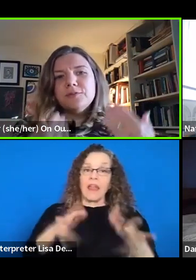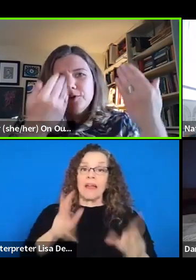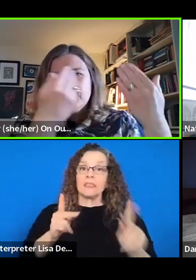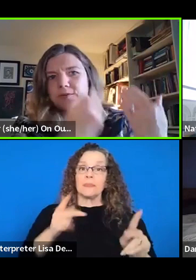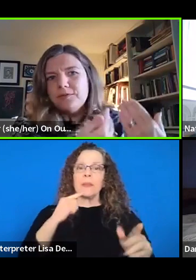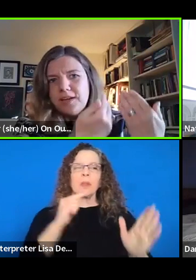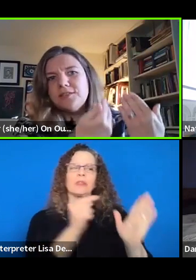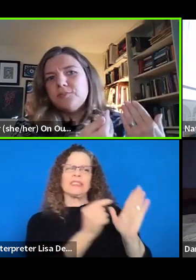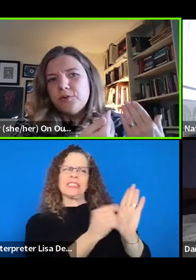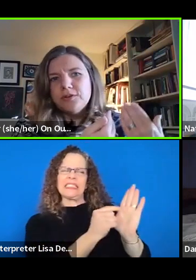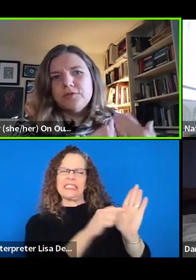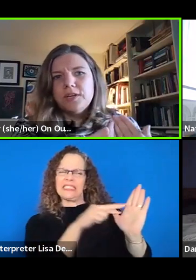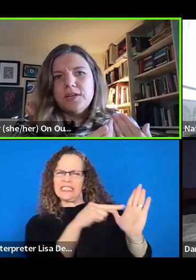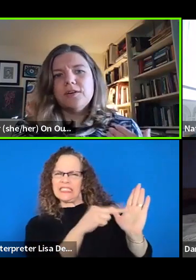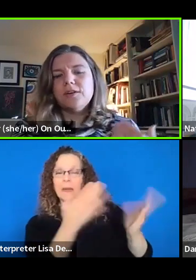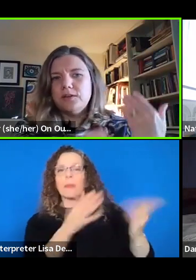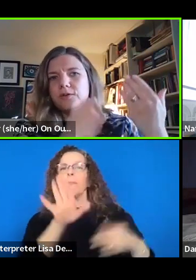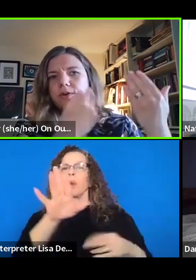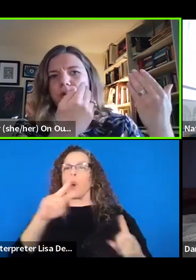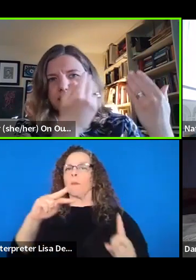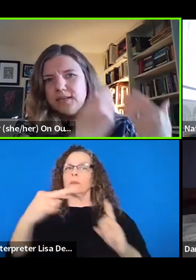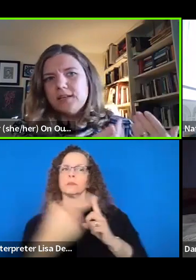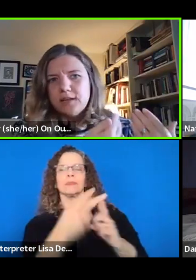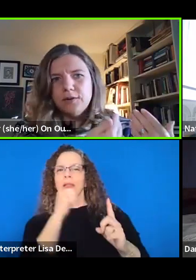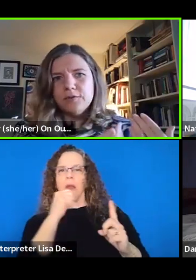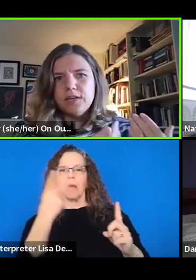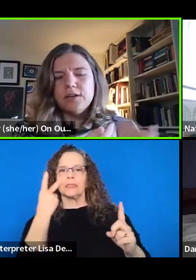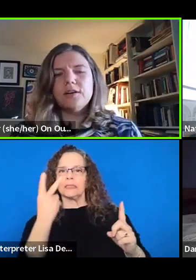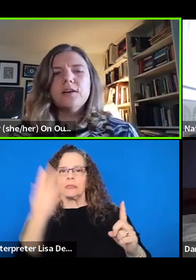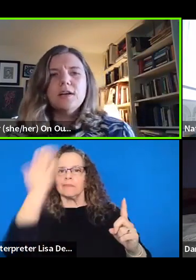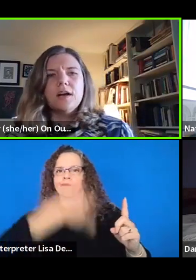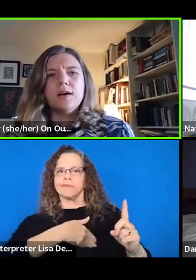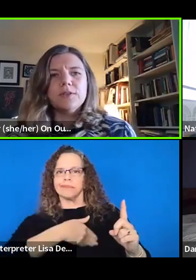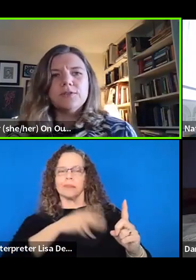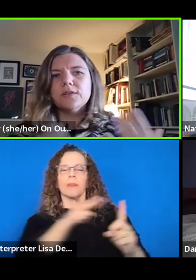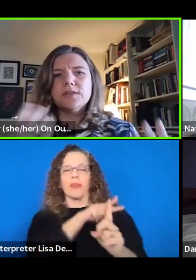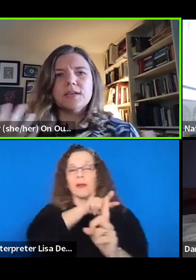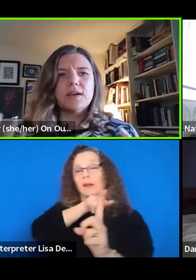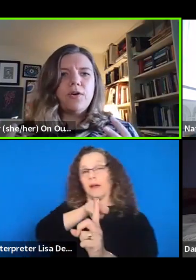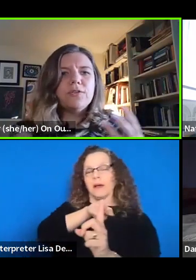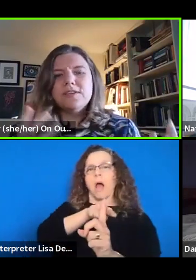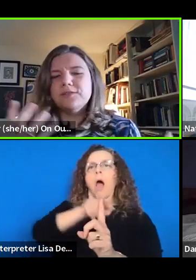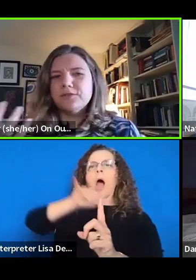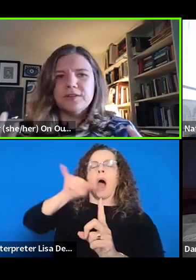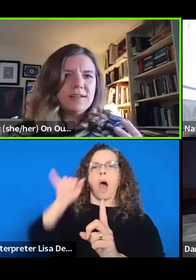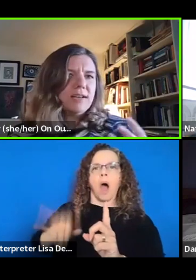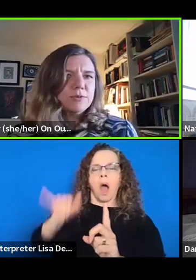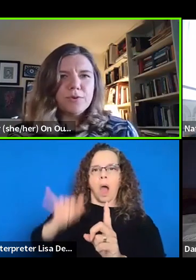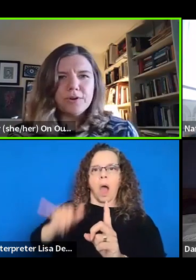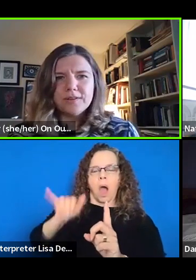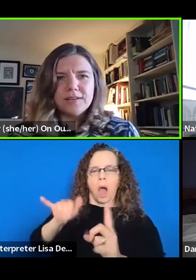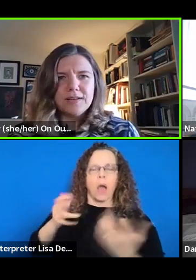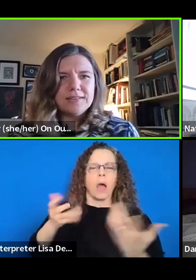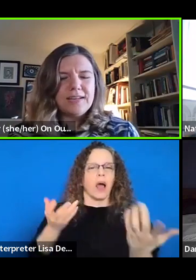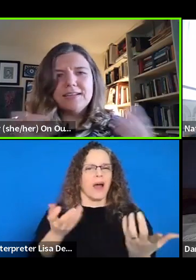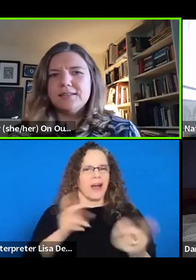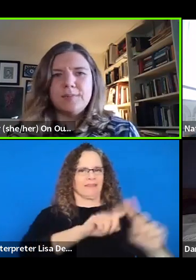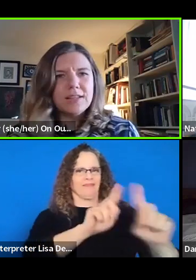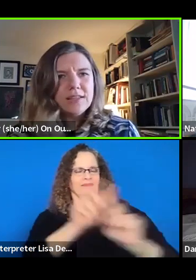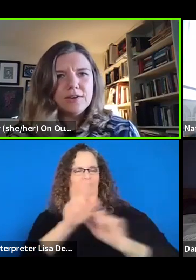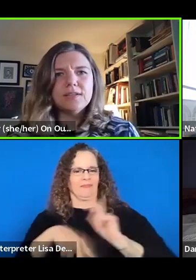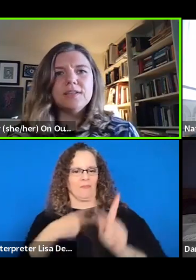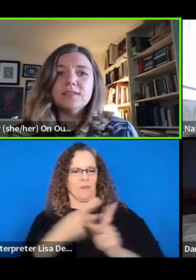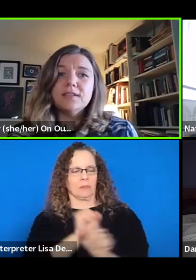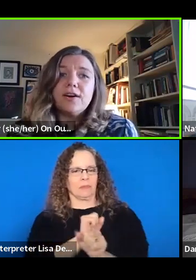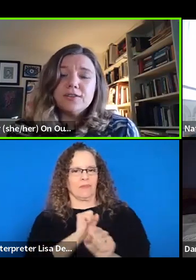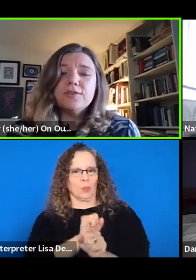didn't see from your vantage point over here and your identity over here. Um, as far as like all the different types of work that it takes